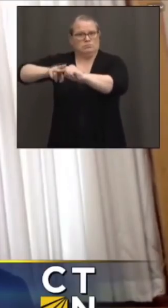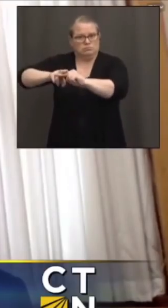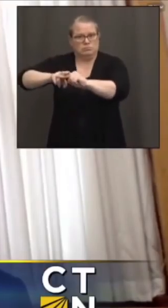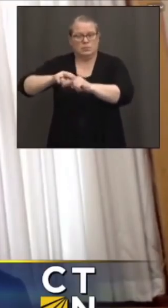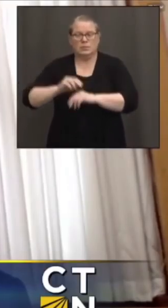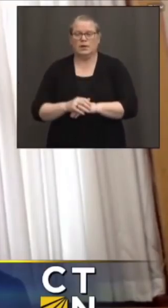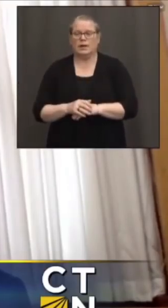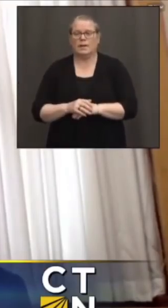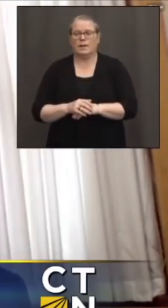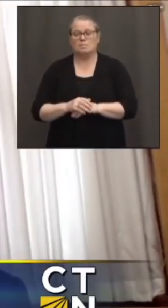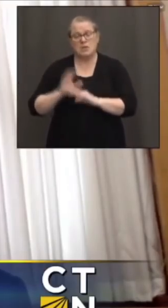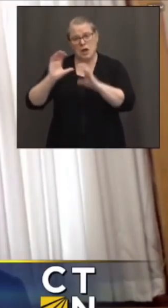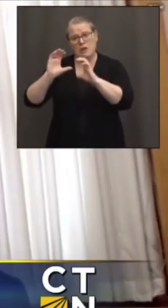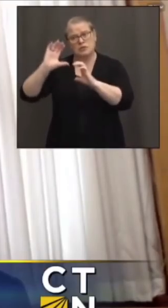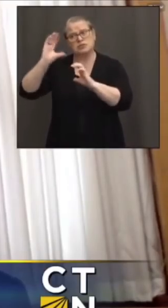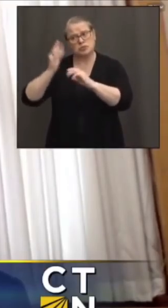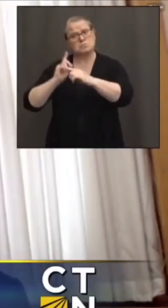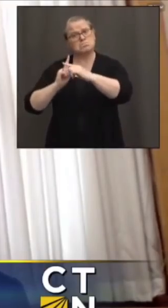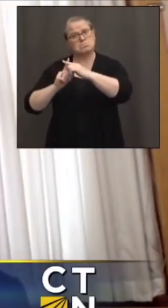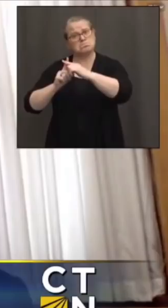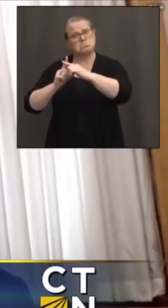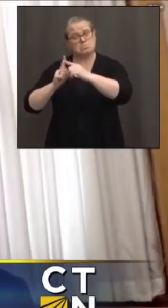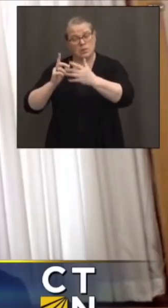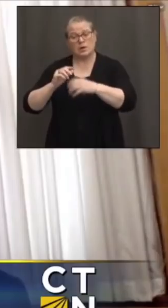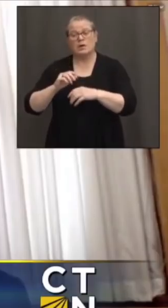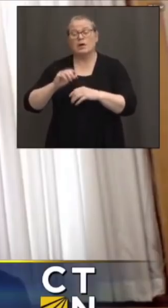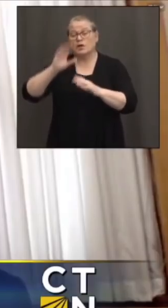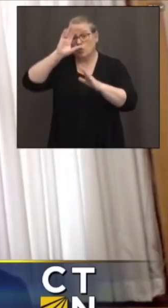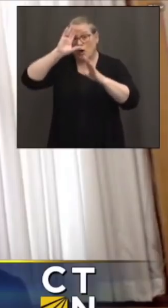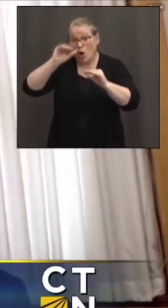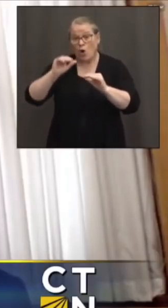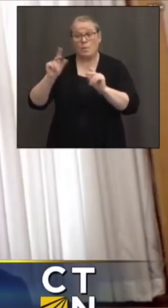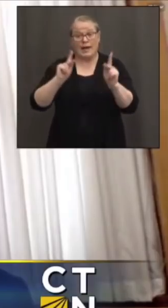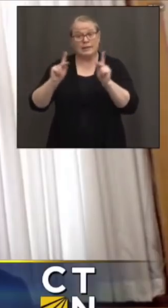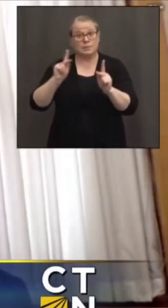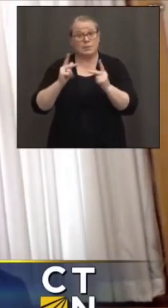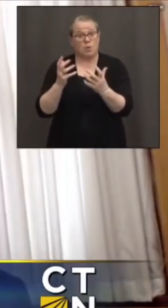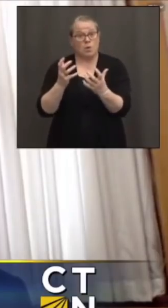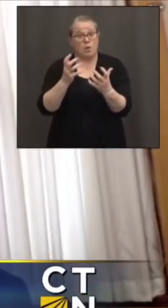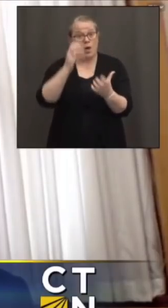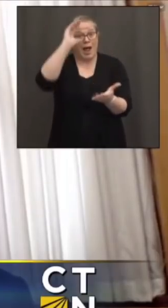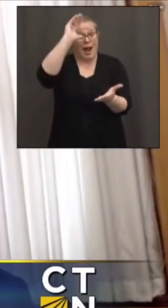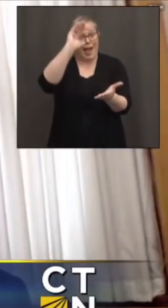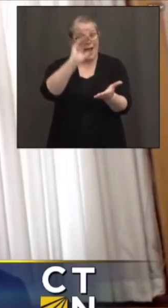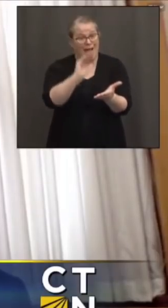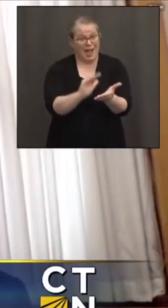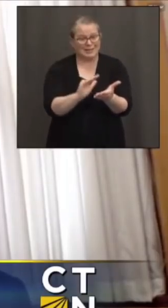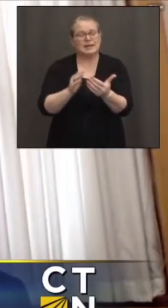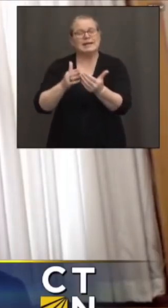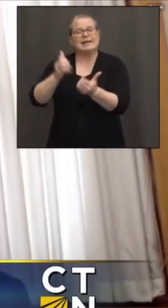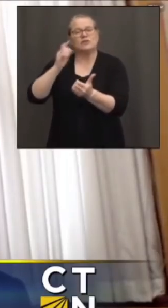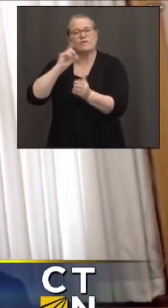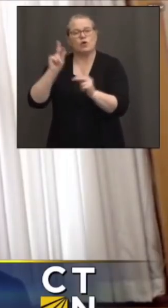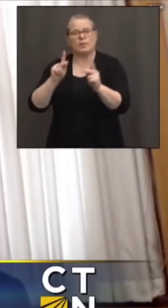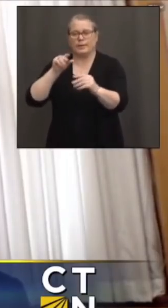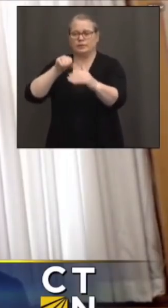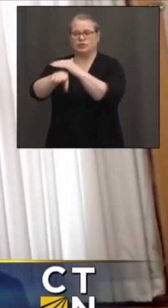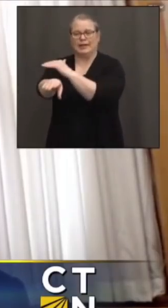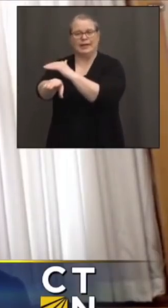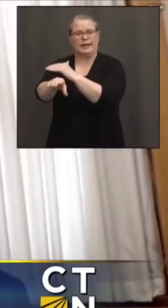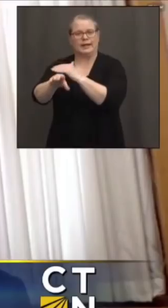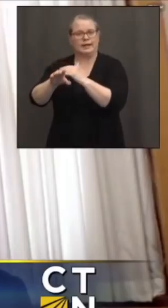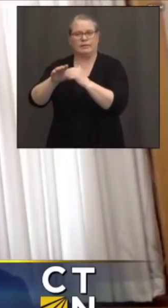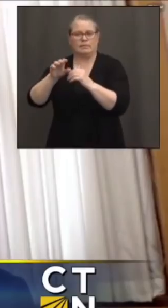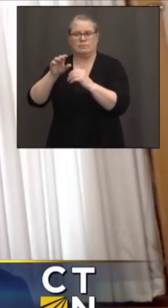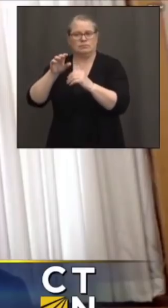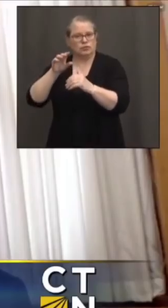mentioned, as demand starts to taper off a little bit, you know, when it becomes easier for people to get walk-up appointments in the pharmacies in particular, a lot of